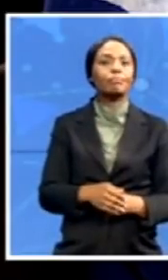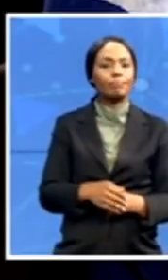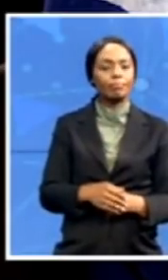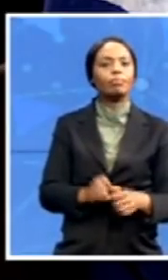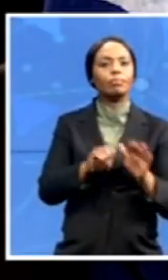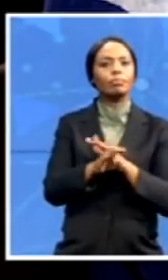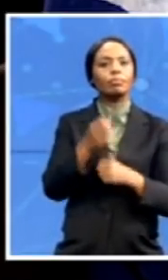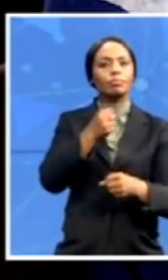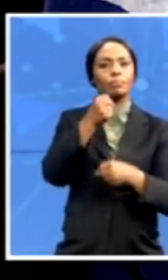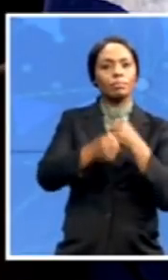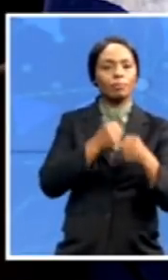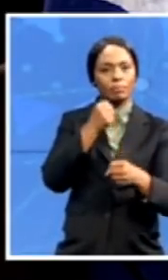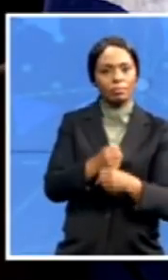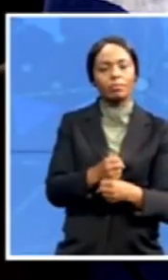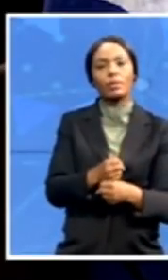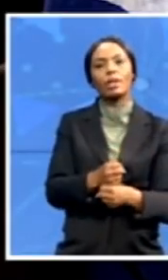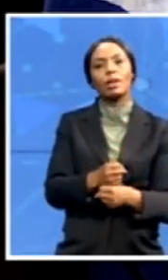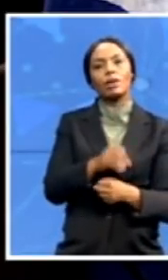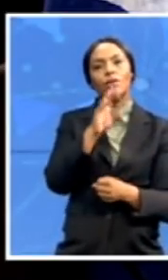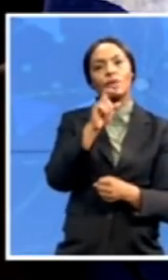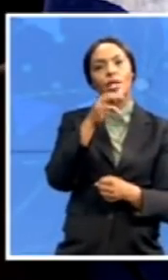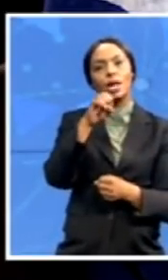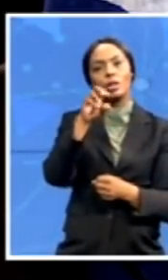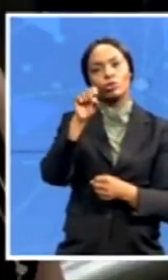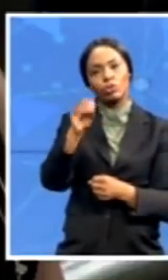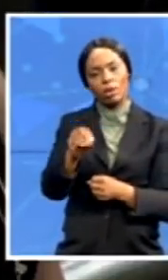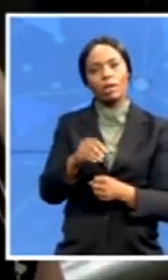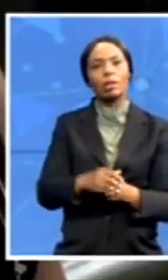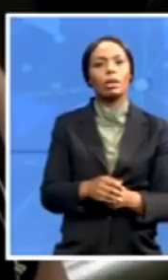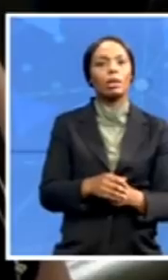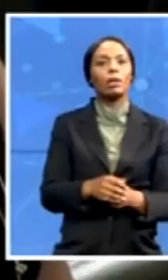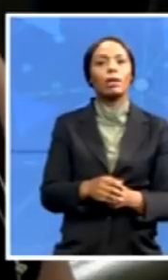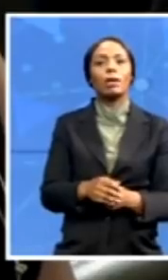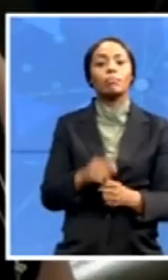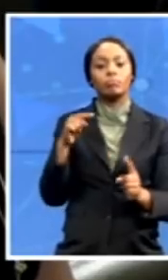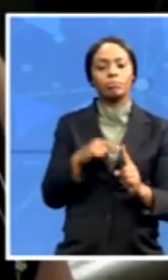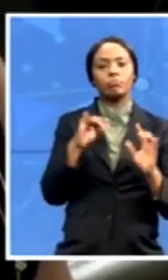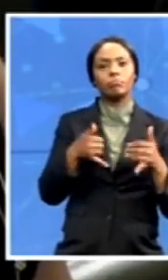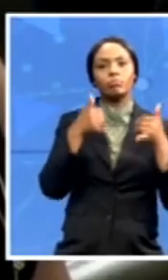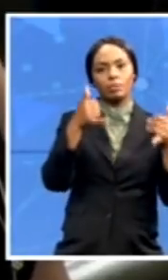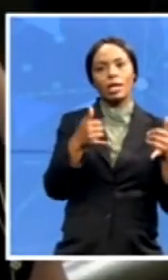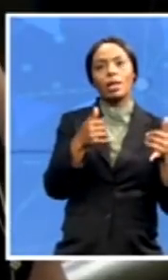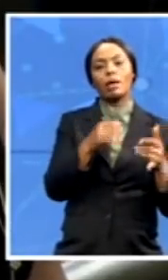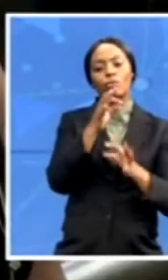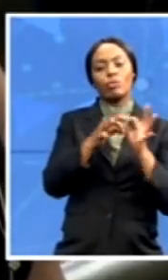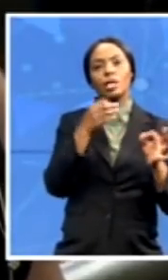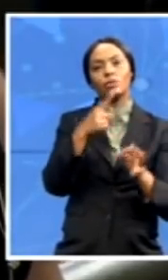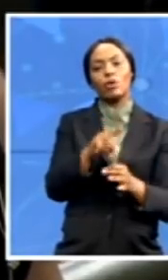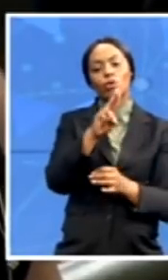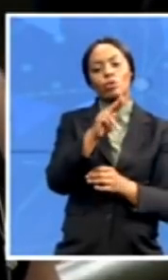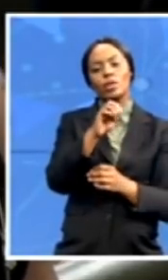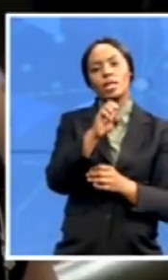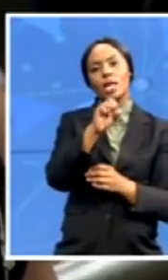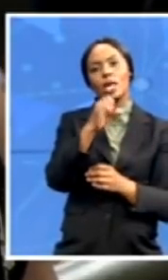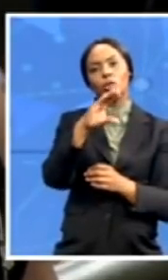Nineteen ninety-one, Uffet Ponyi Prize for Peace, UNESCO. Nineteen ninety-two, The Prix de Courage